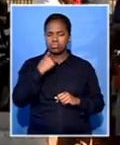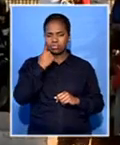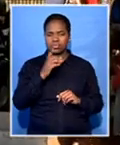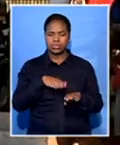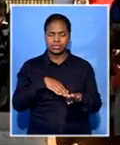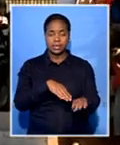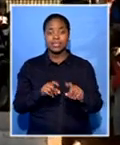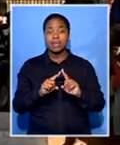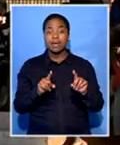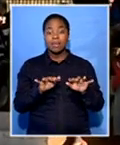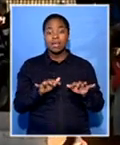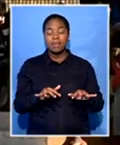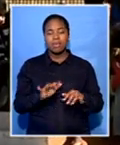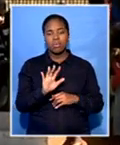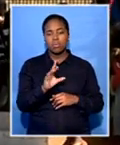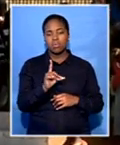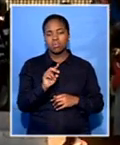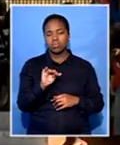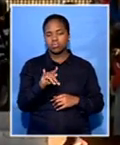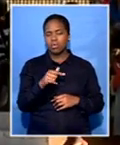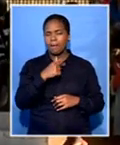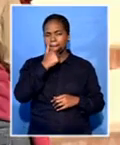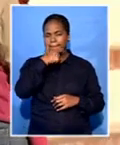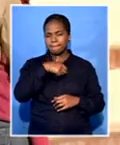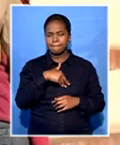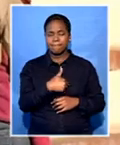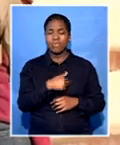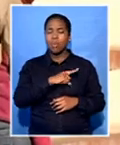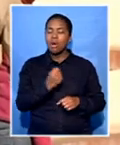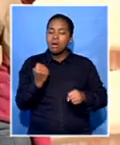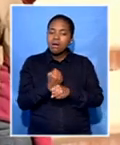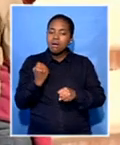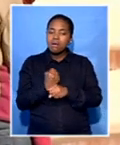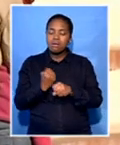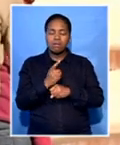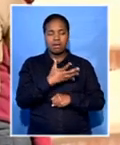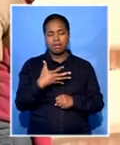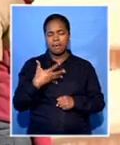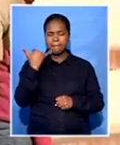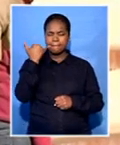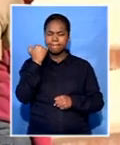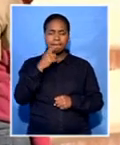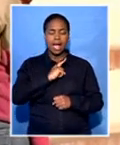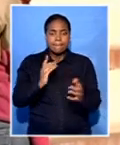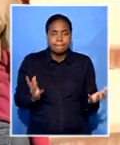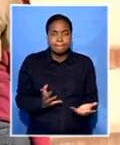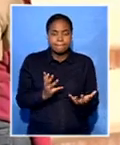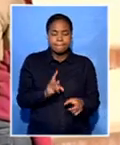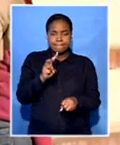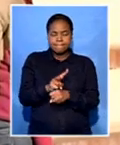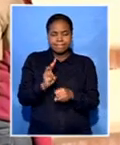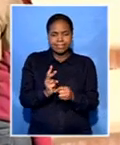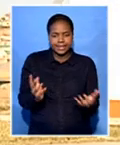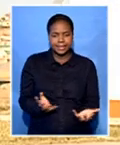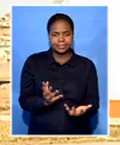it's the people of Tukua who are especially certain. She worked with them and for them. Mbeki was their mentor, their guide and